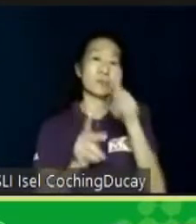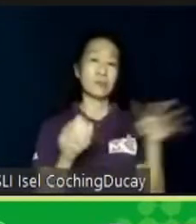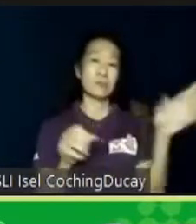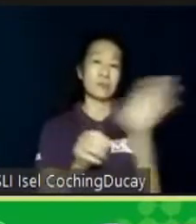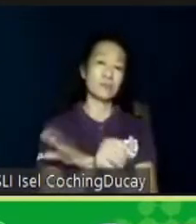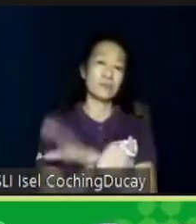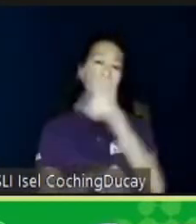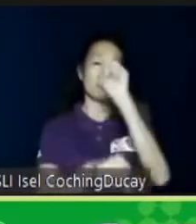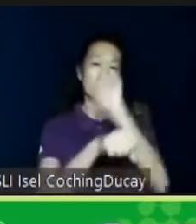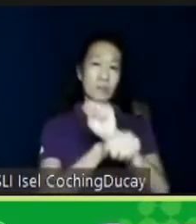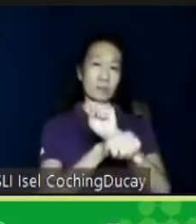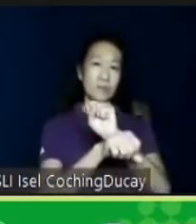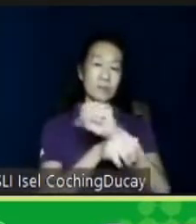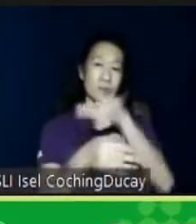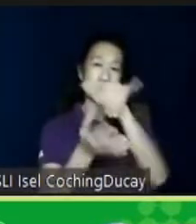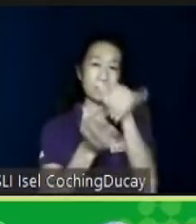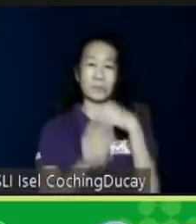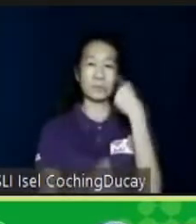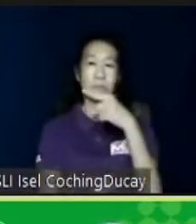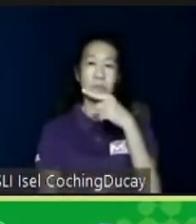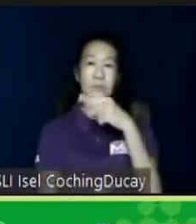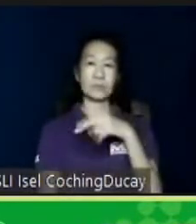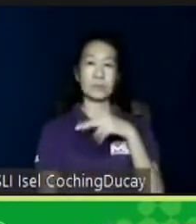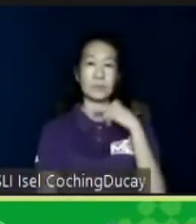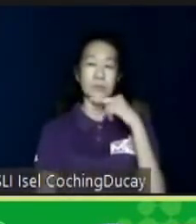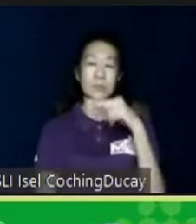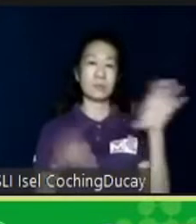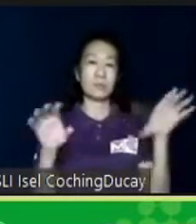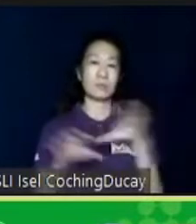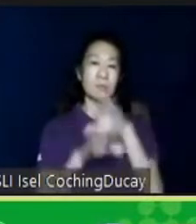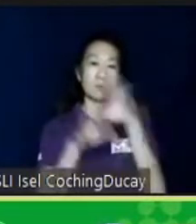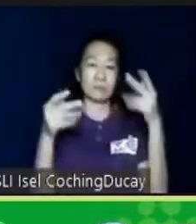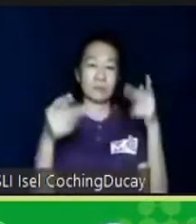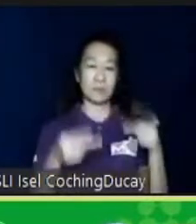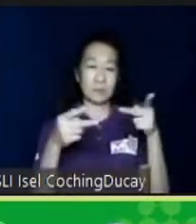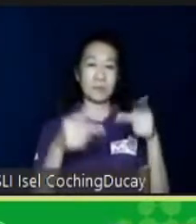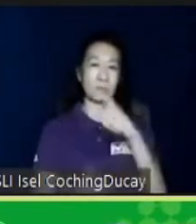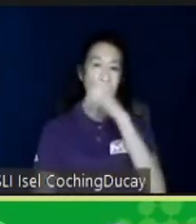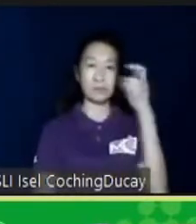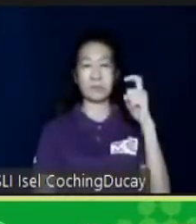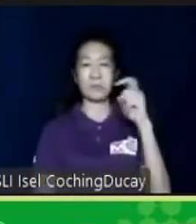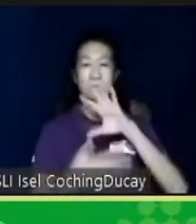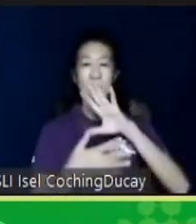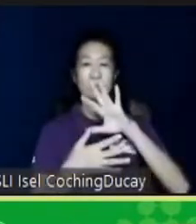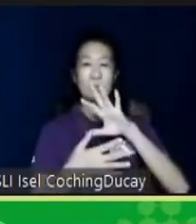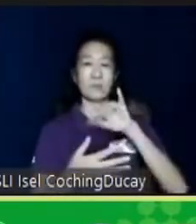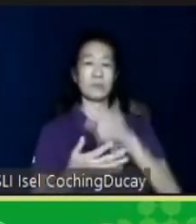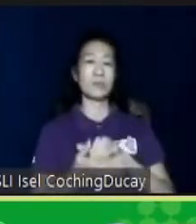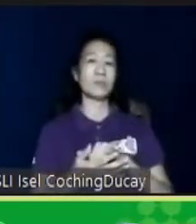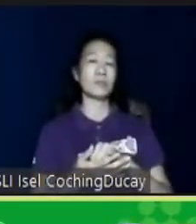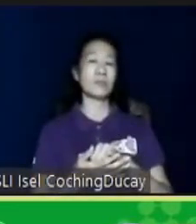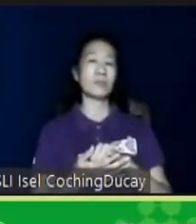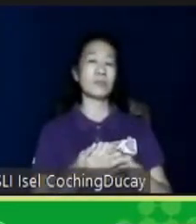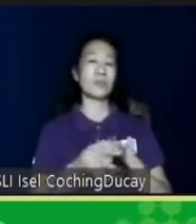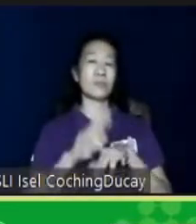employment and those who are not working at the moment because of COVID. That's the one on the right. So,